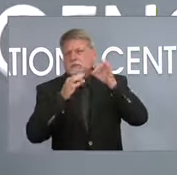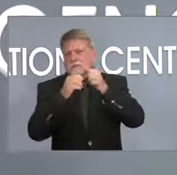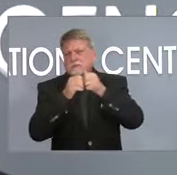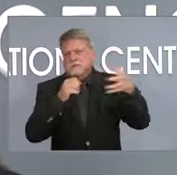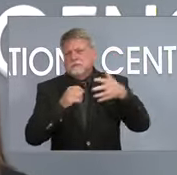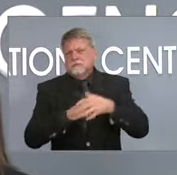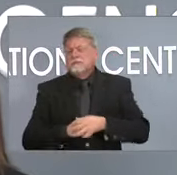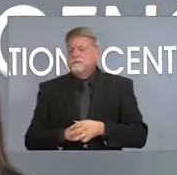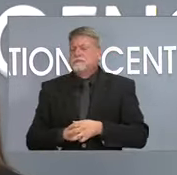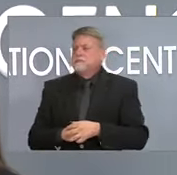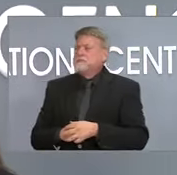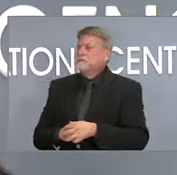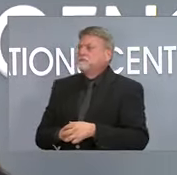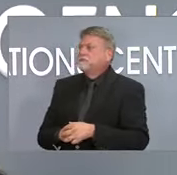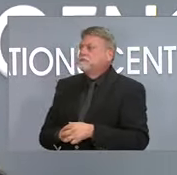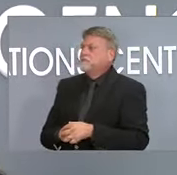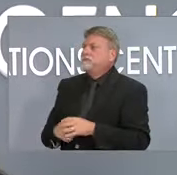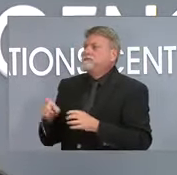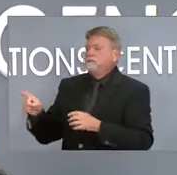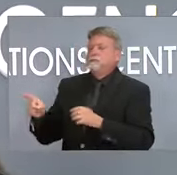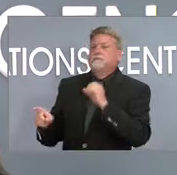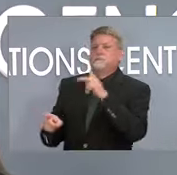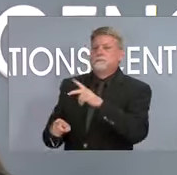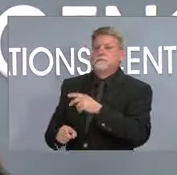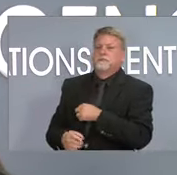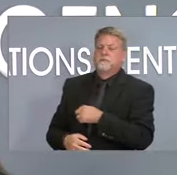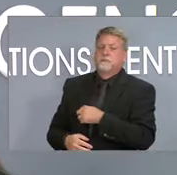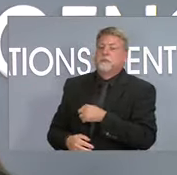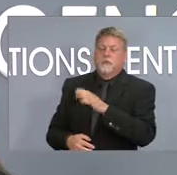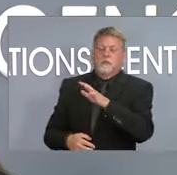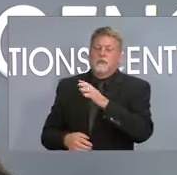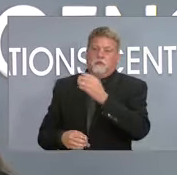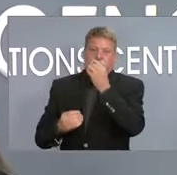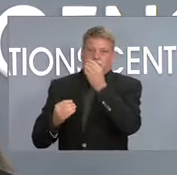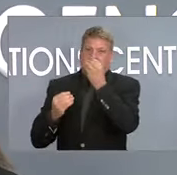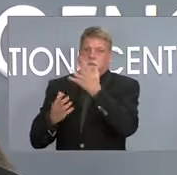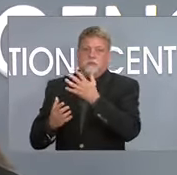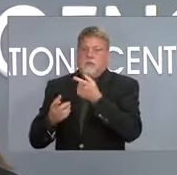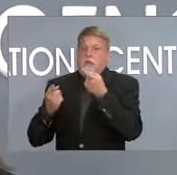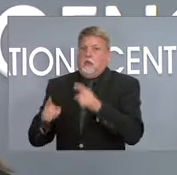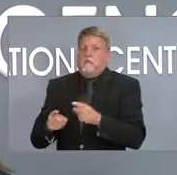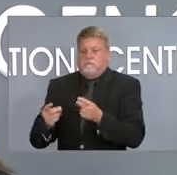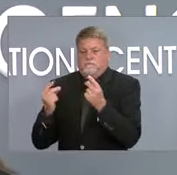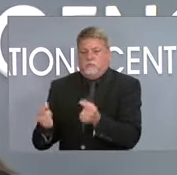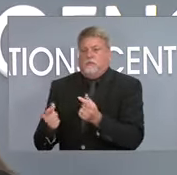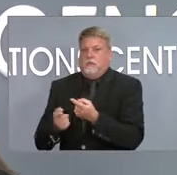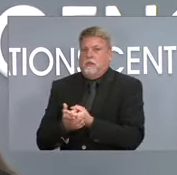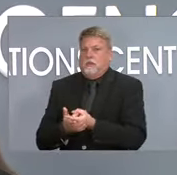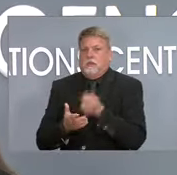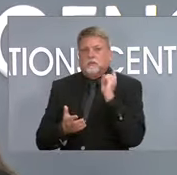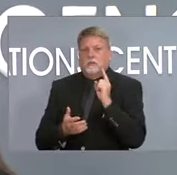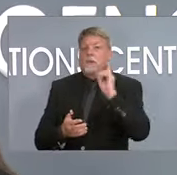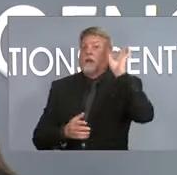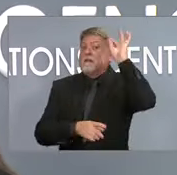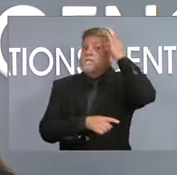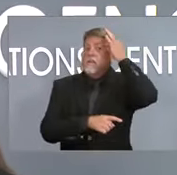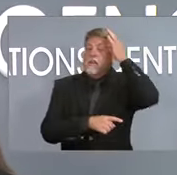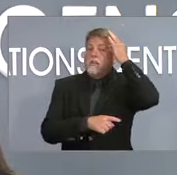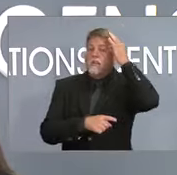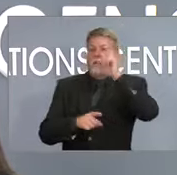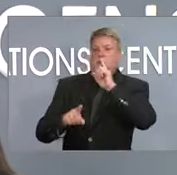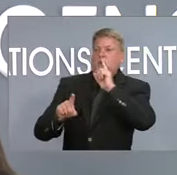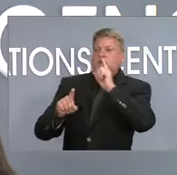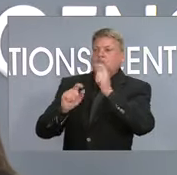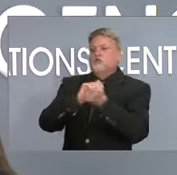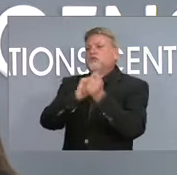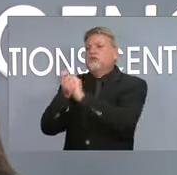Hi, Travis. So yes, so pretty abruptly last week, the federal government changed the way in which the ordering of this treatment happened. The good